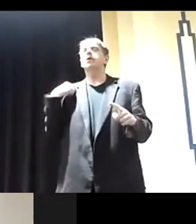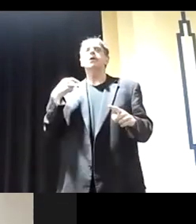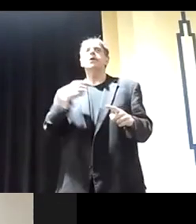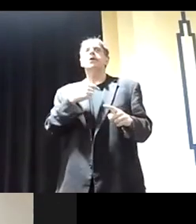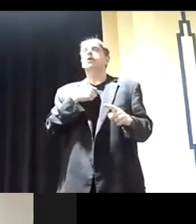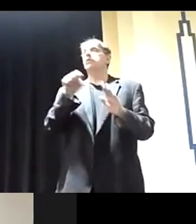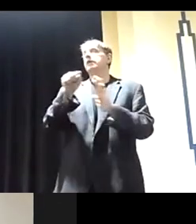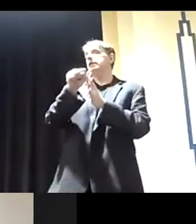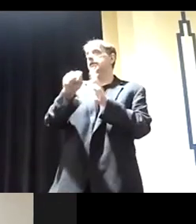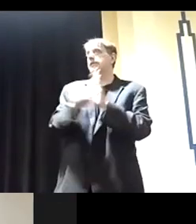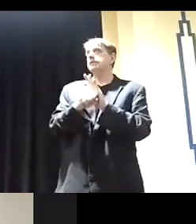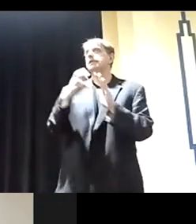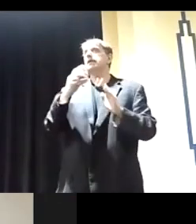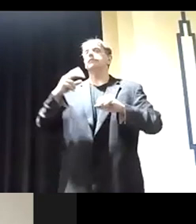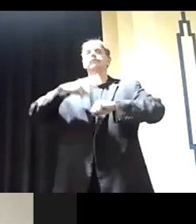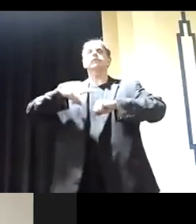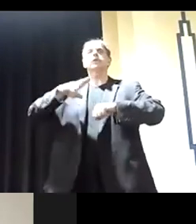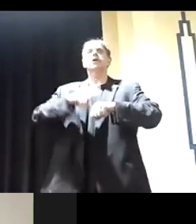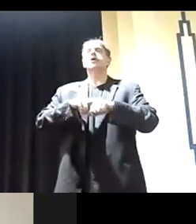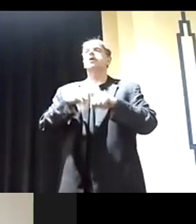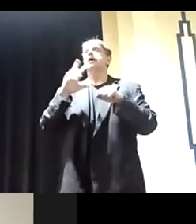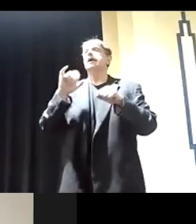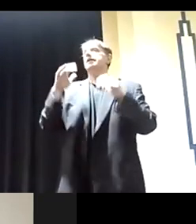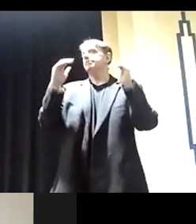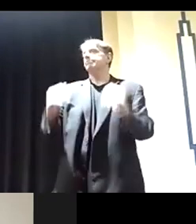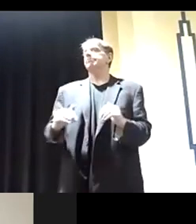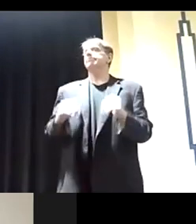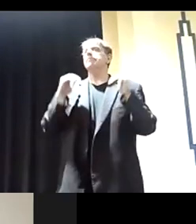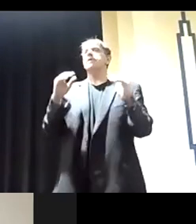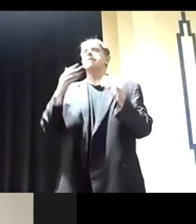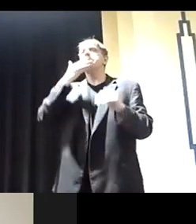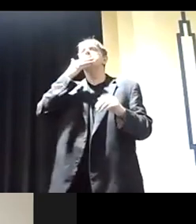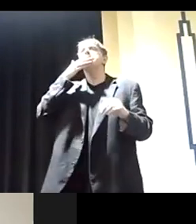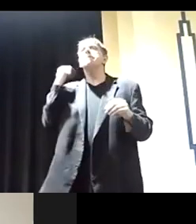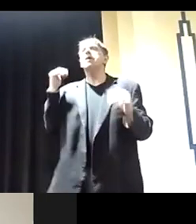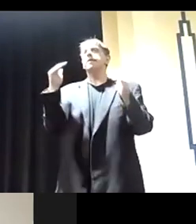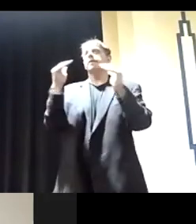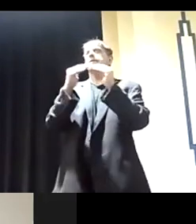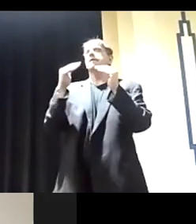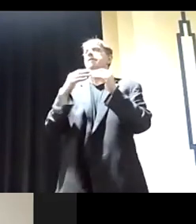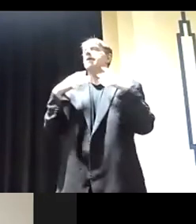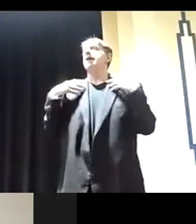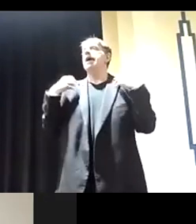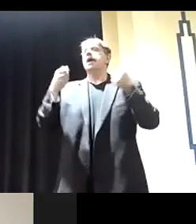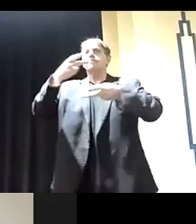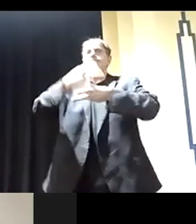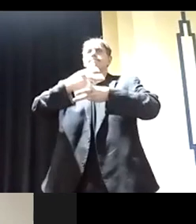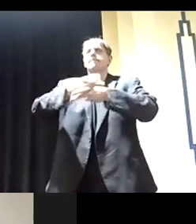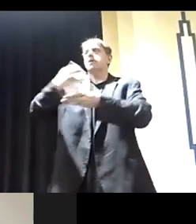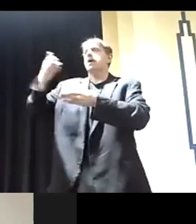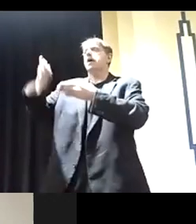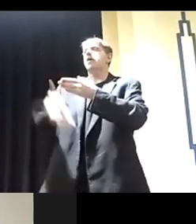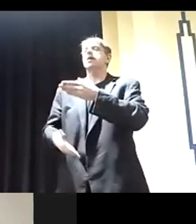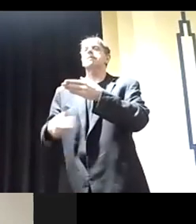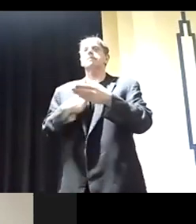move towards a more inclusive and fair health outcome in our country. And as I alluded to